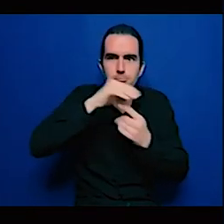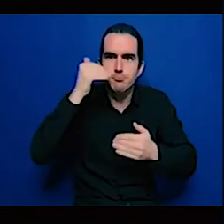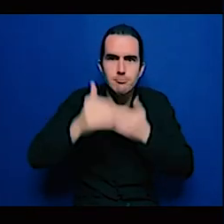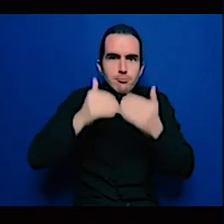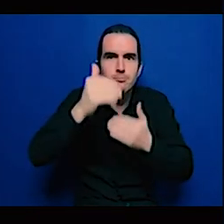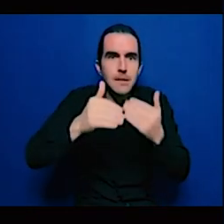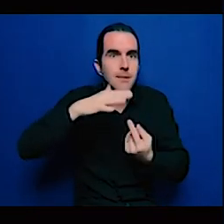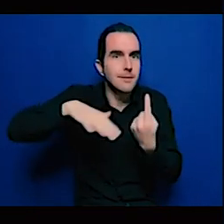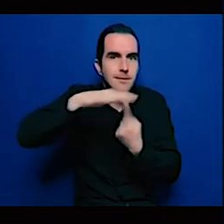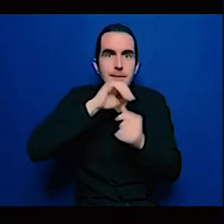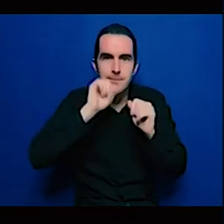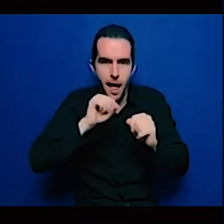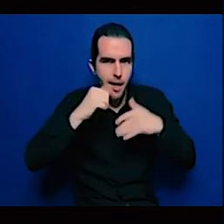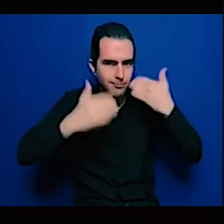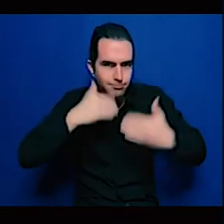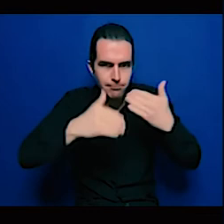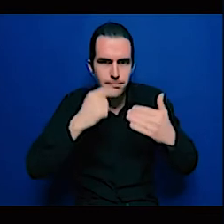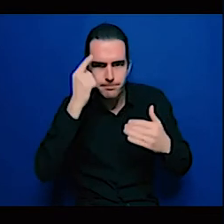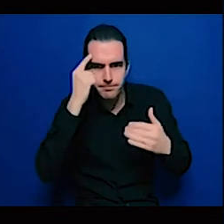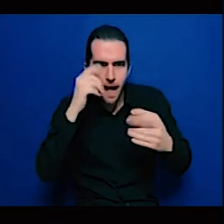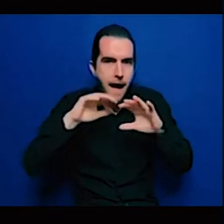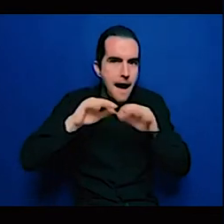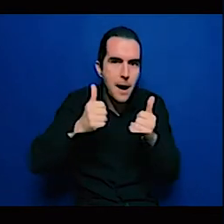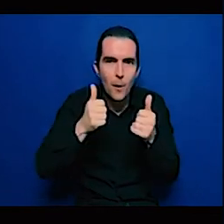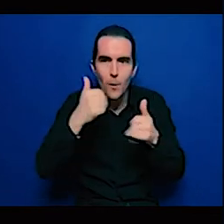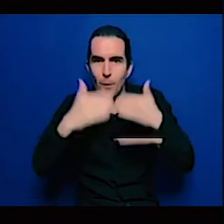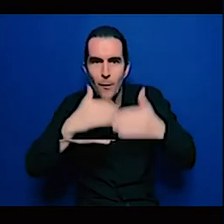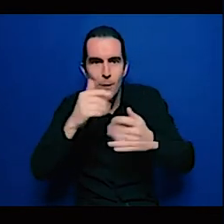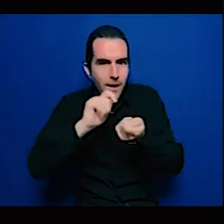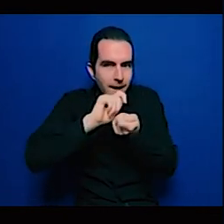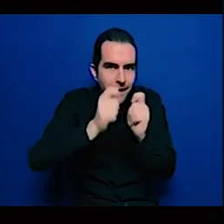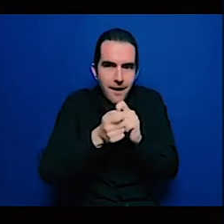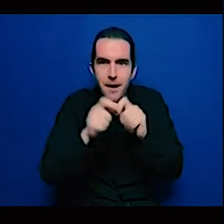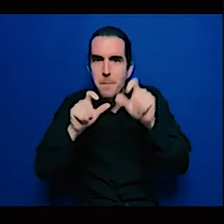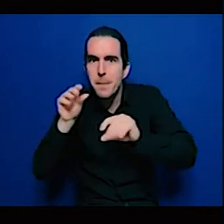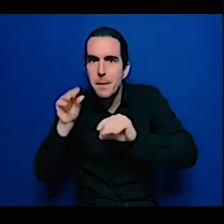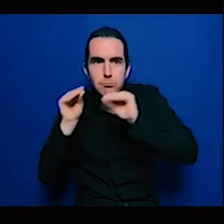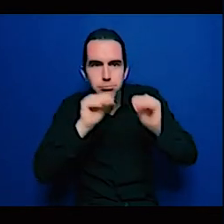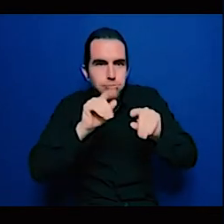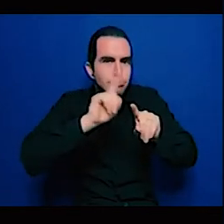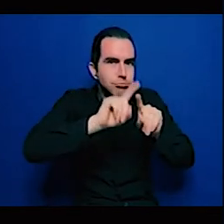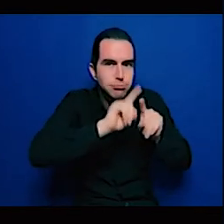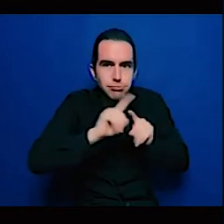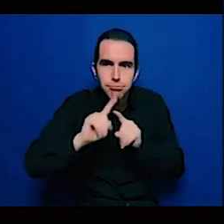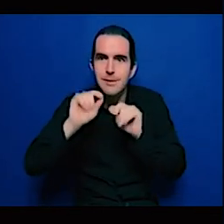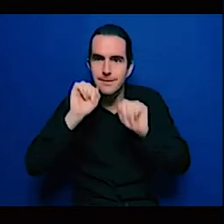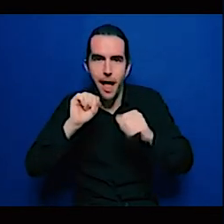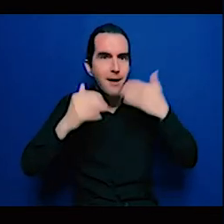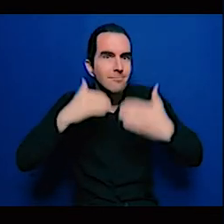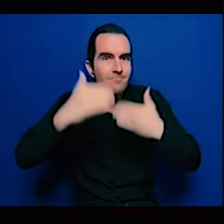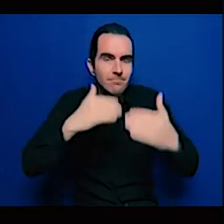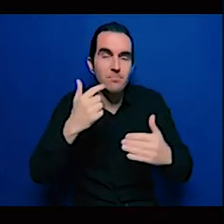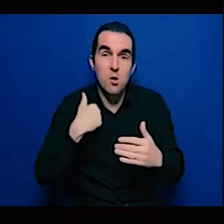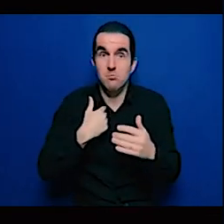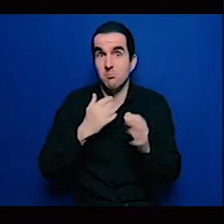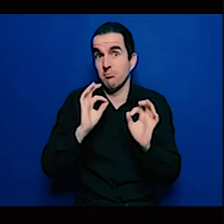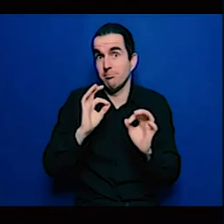thank you thank you if I can call on Albert